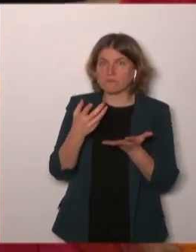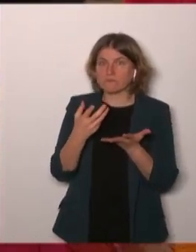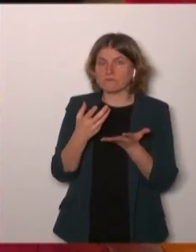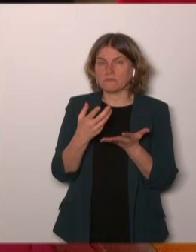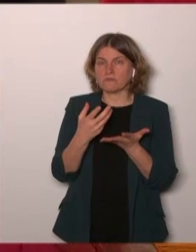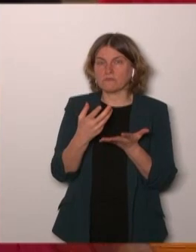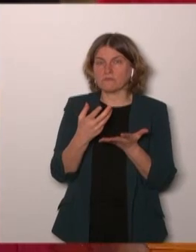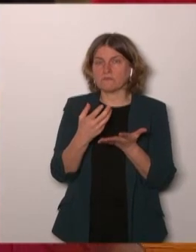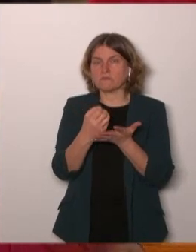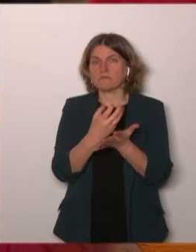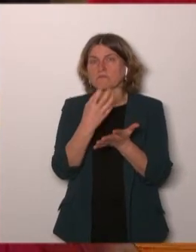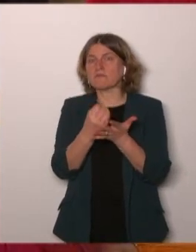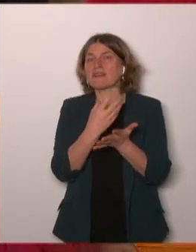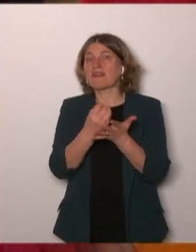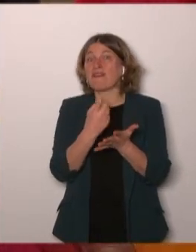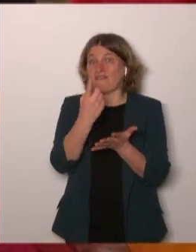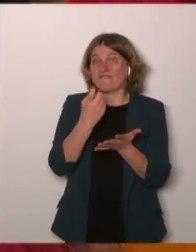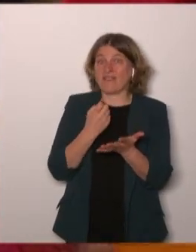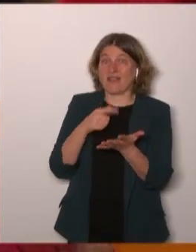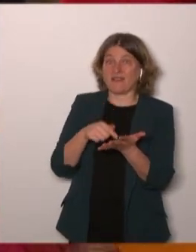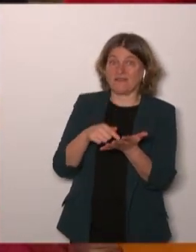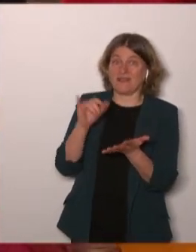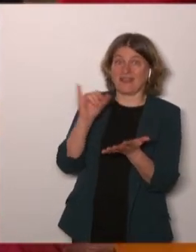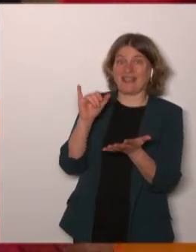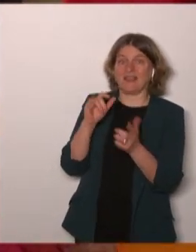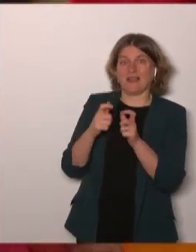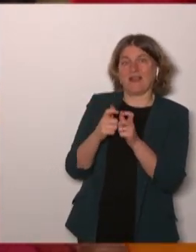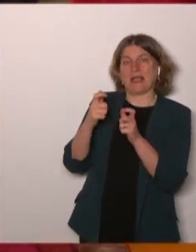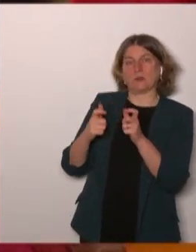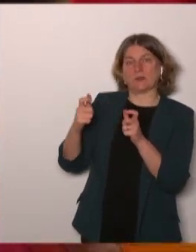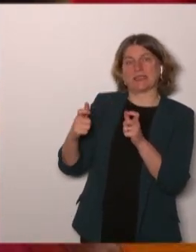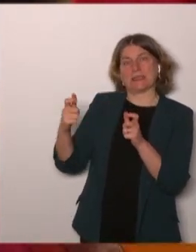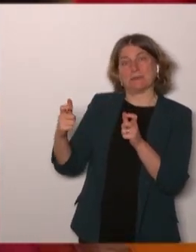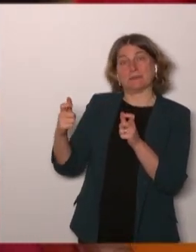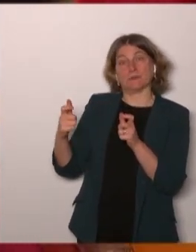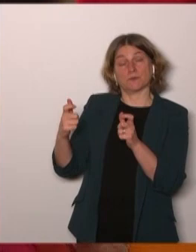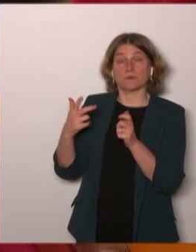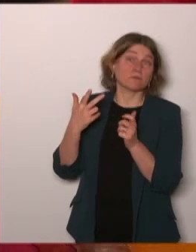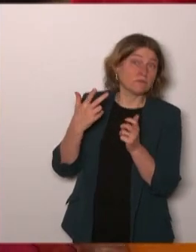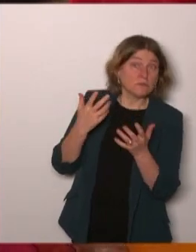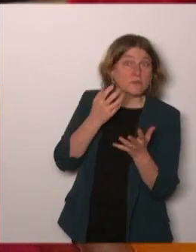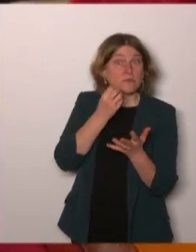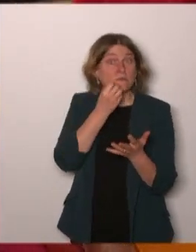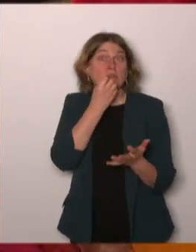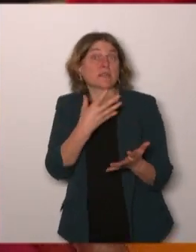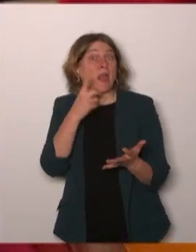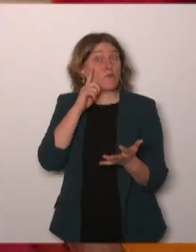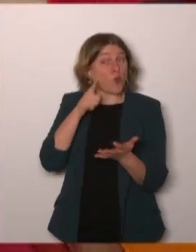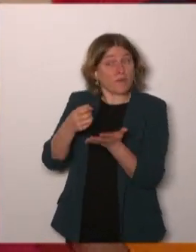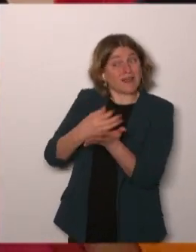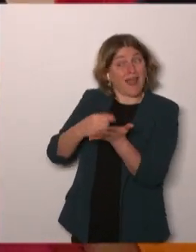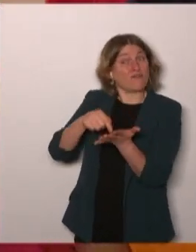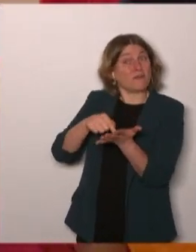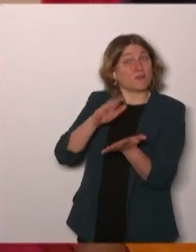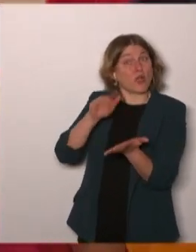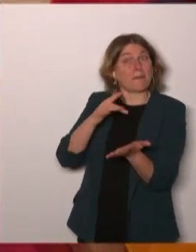by the industry and this is a good thing because we can learn much from this data the problem is that some